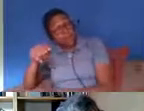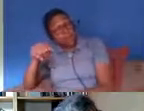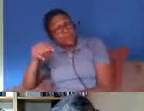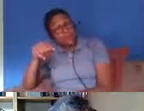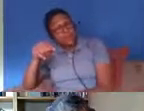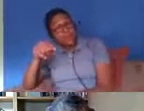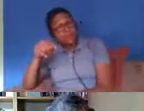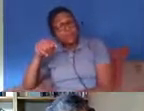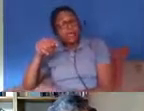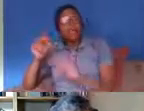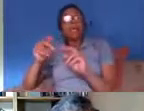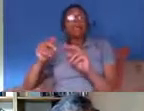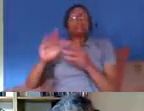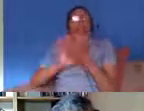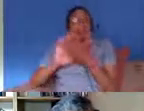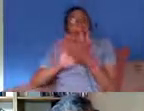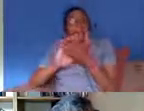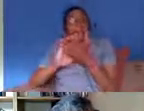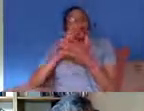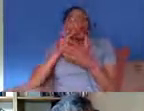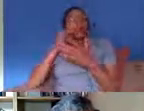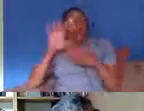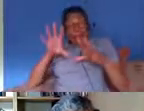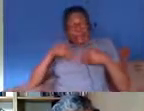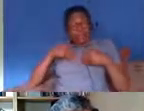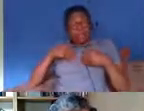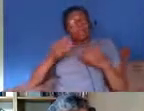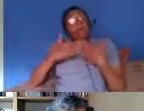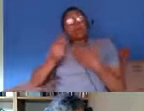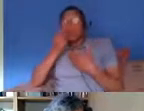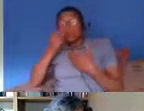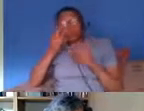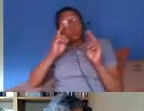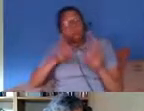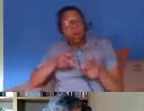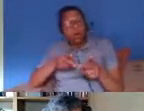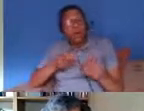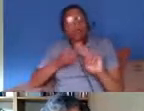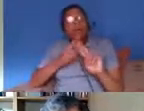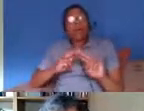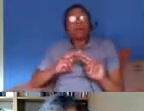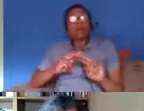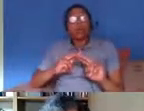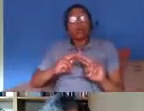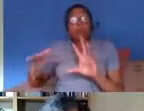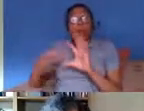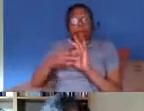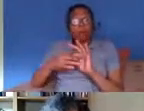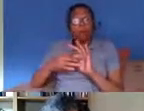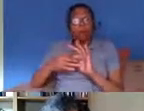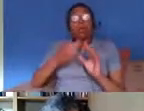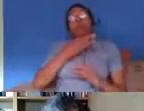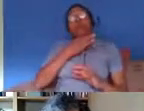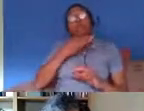poorer outcomes for for these communities when you combine risk of infection and risk of of